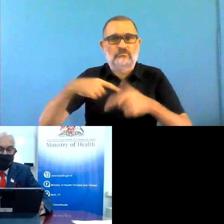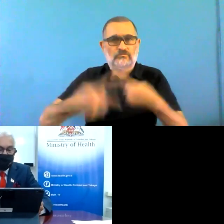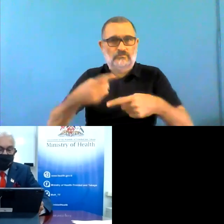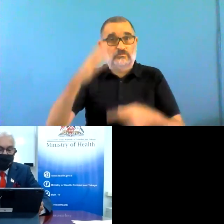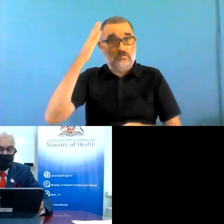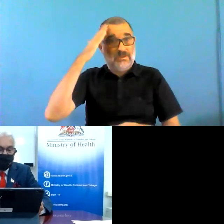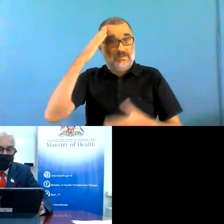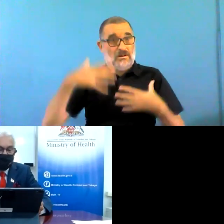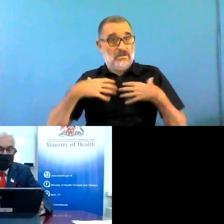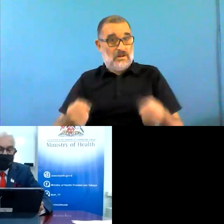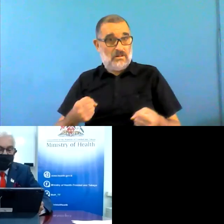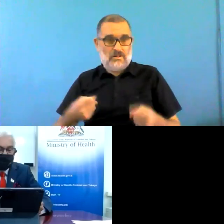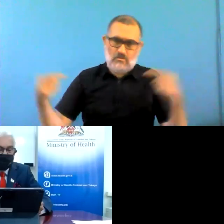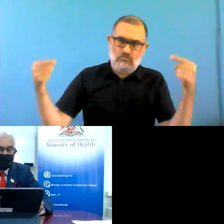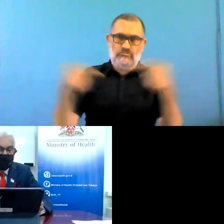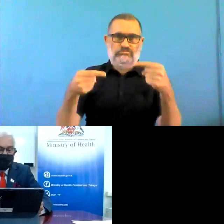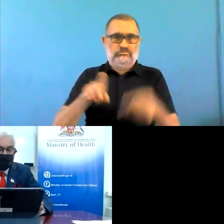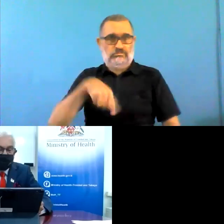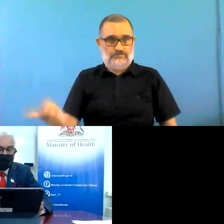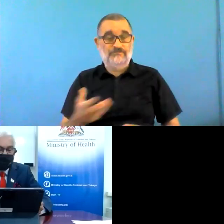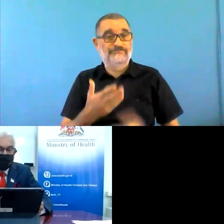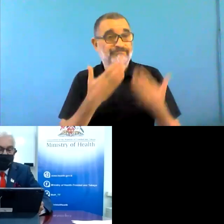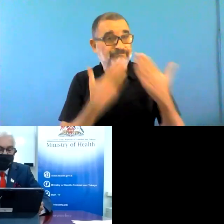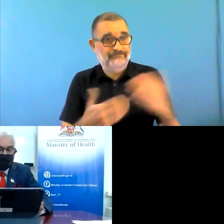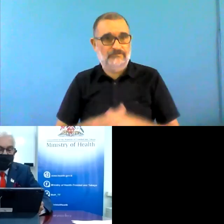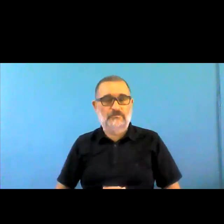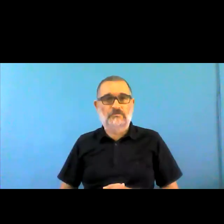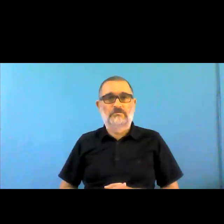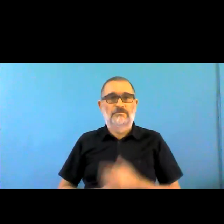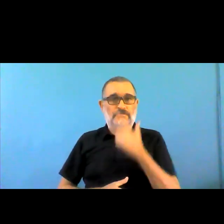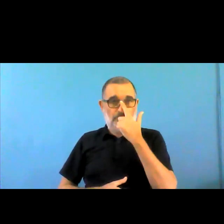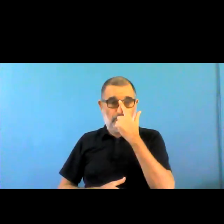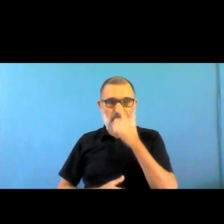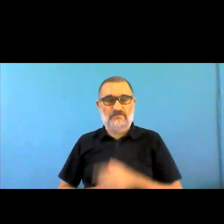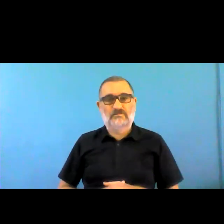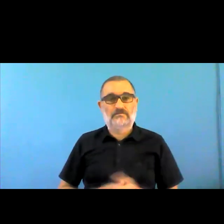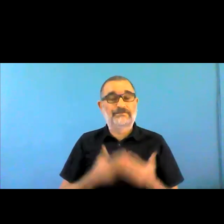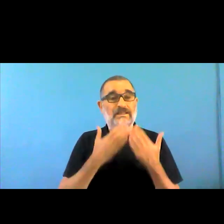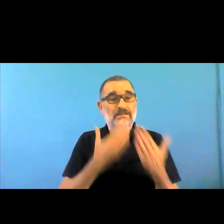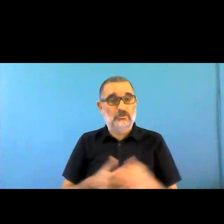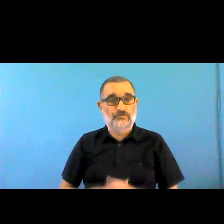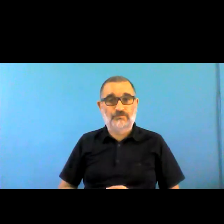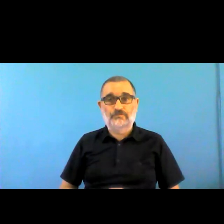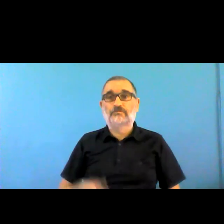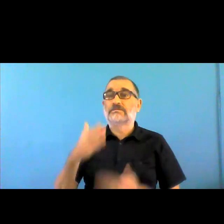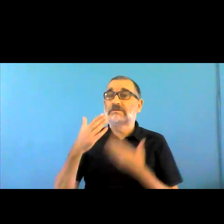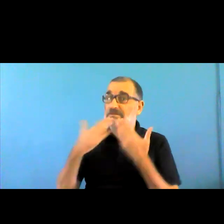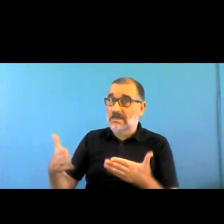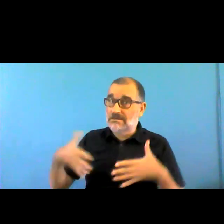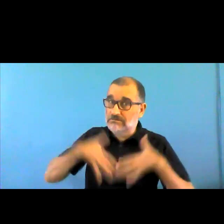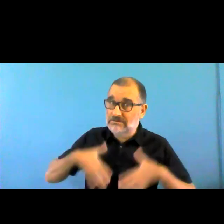Thanks, Minister. Thanks for your answer. We have another question here to Dr. Herrera.